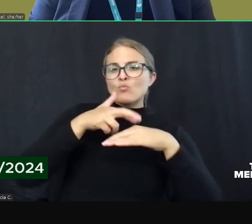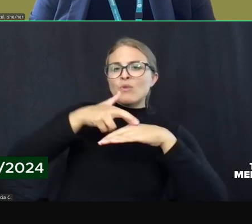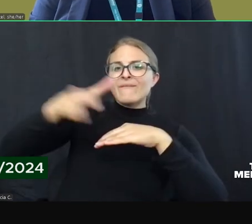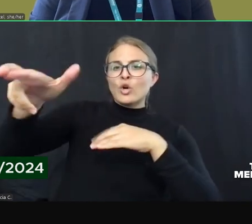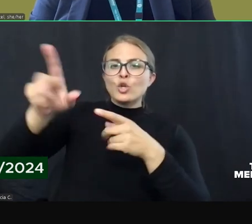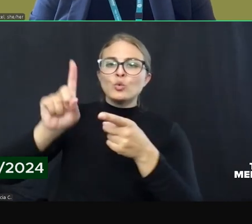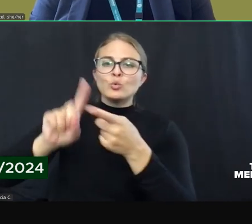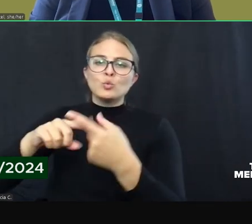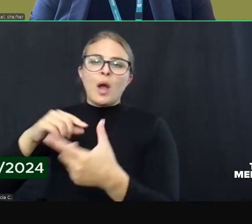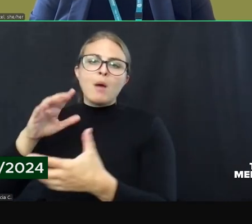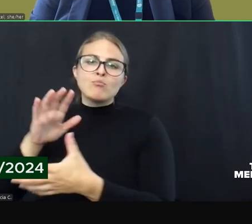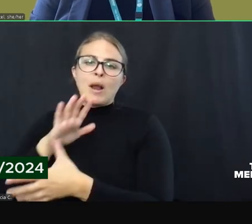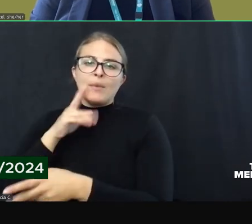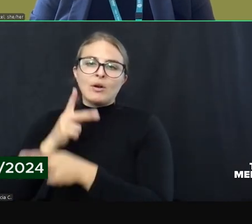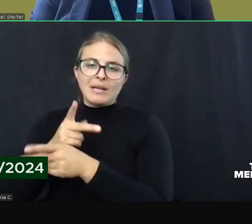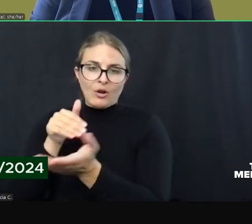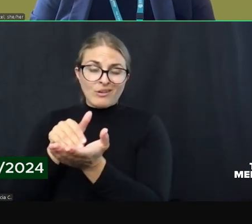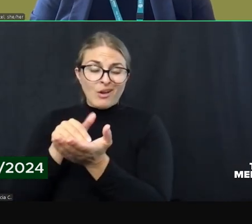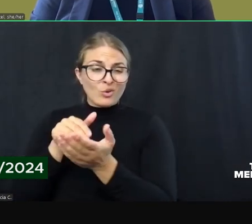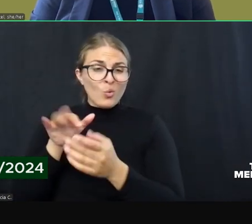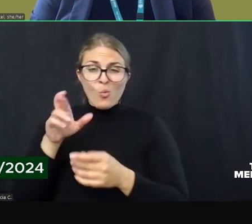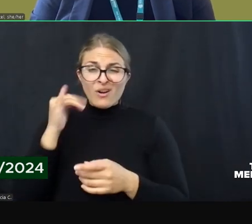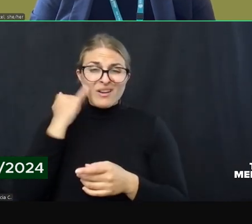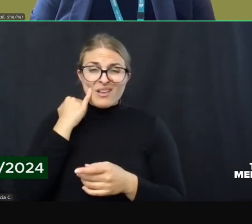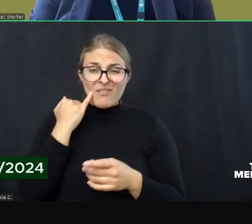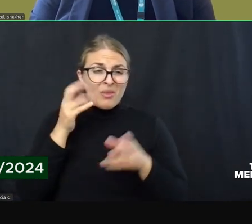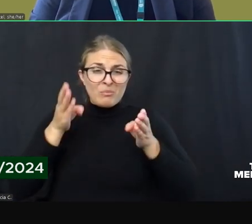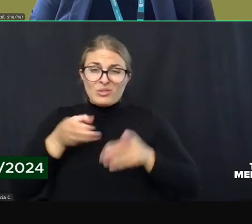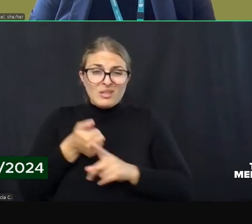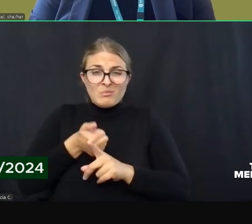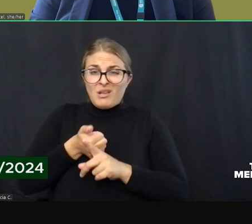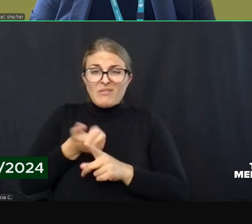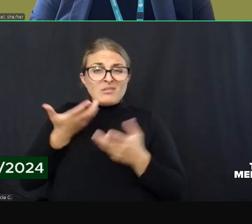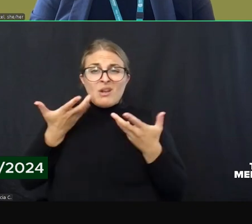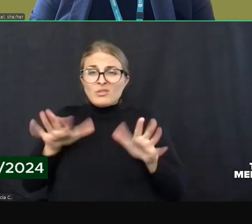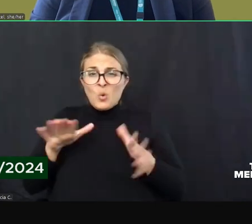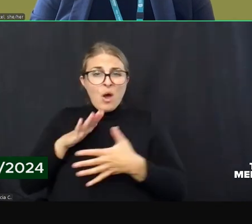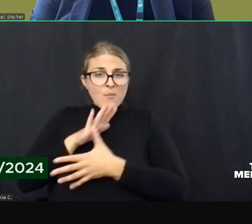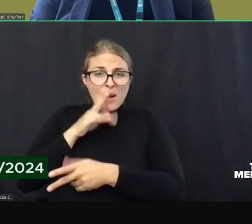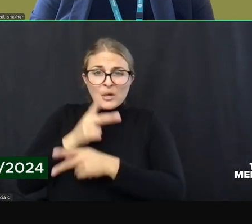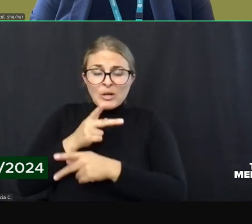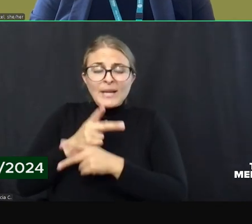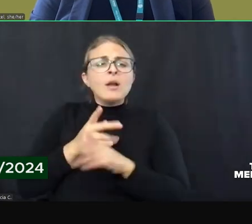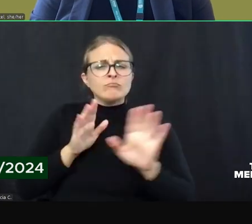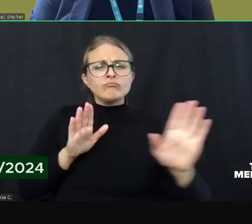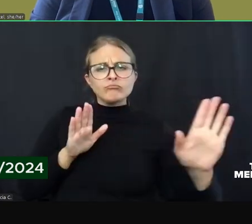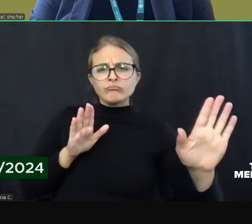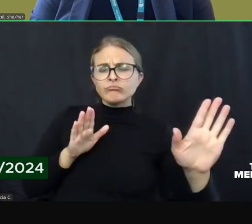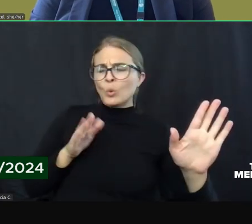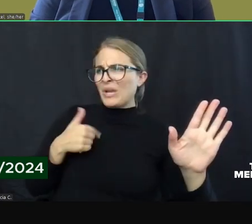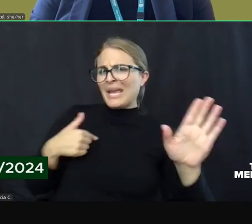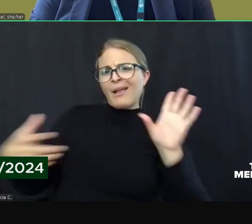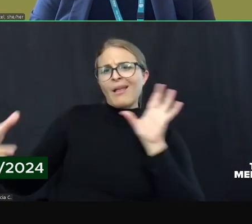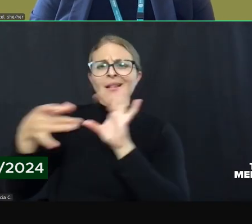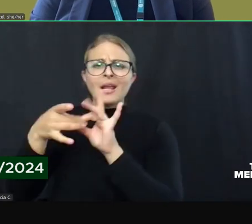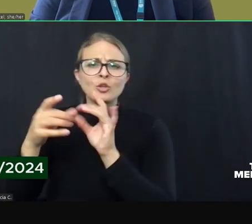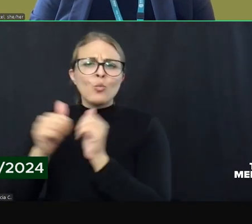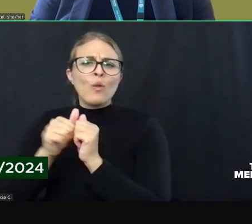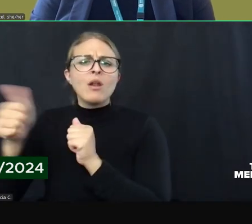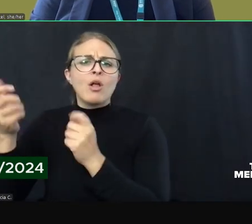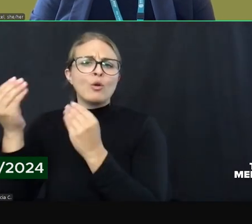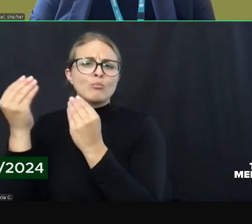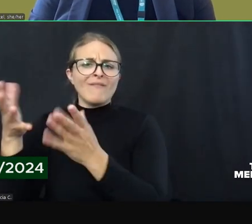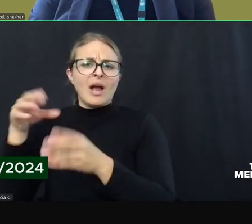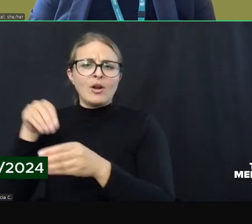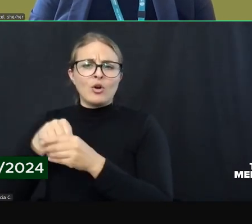someone doesn't want primary care, specifically at community health centers, our care managers can help them connect to another primary care provider in our